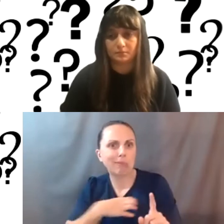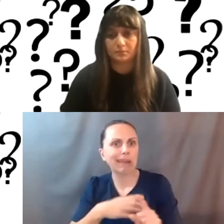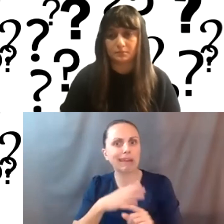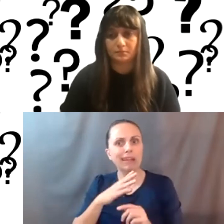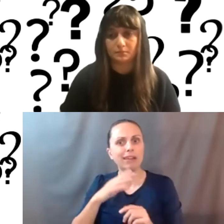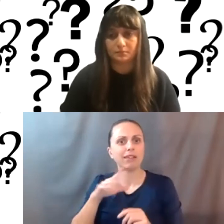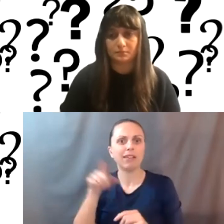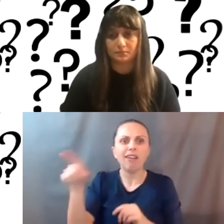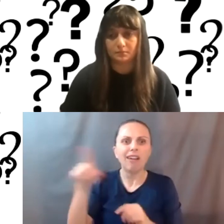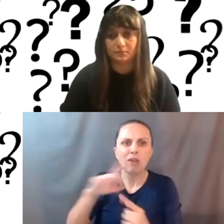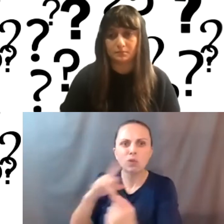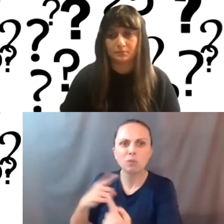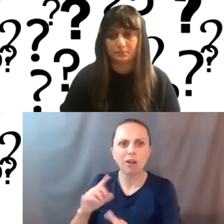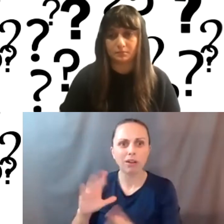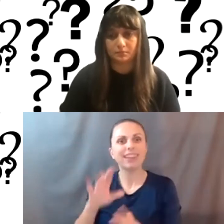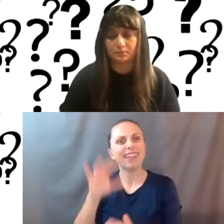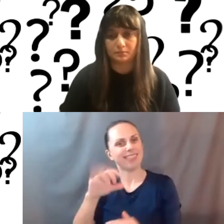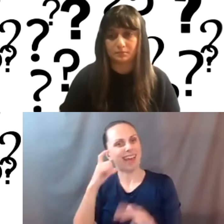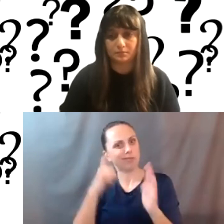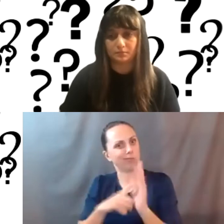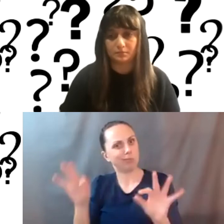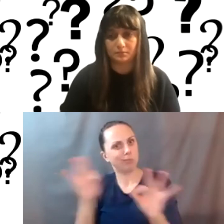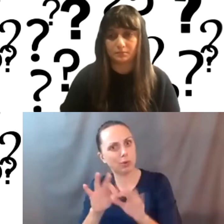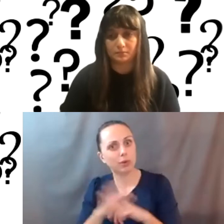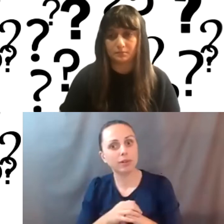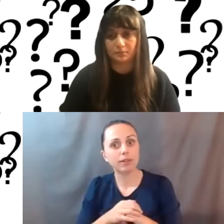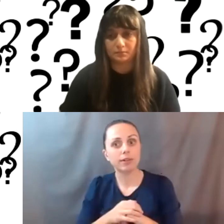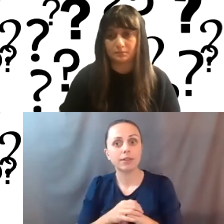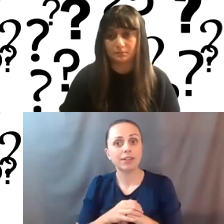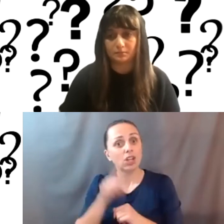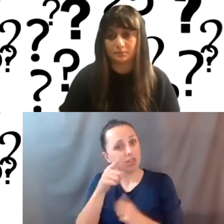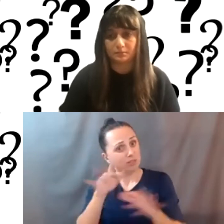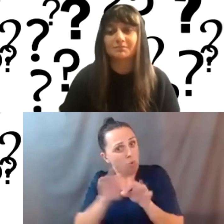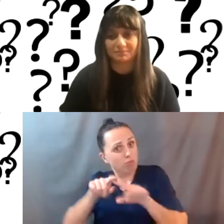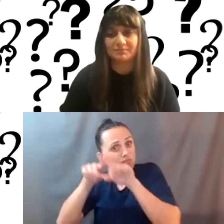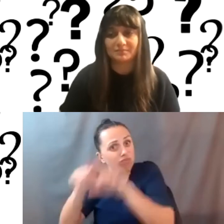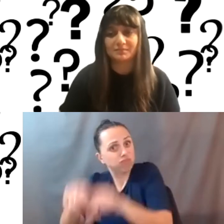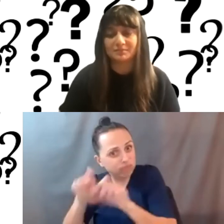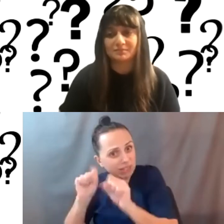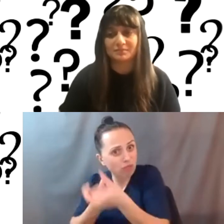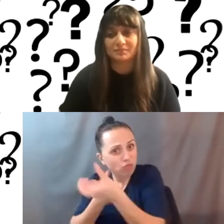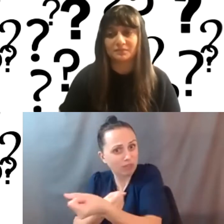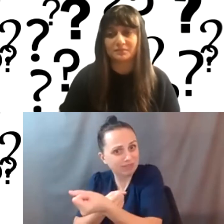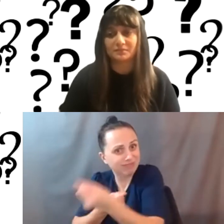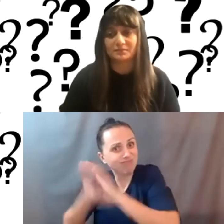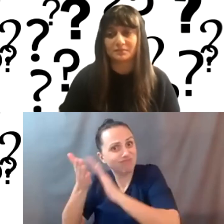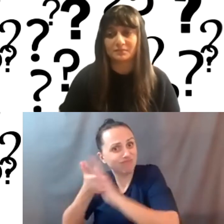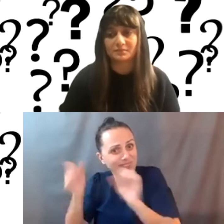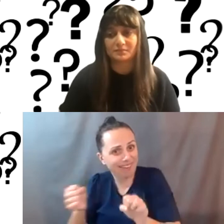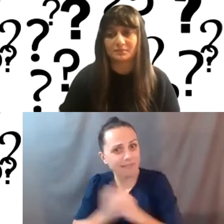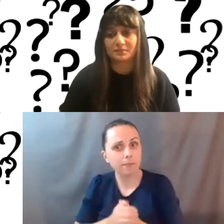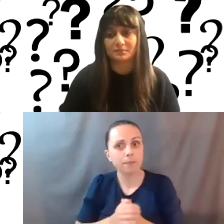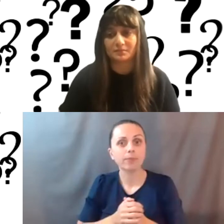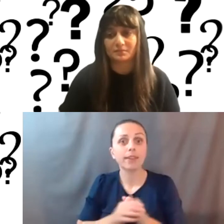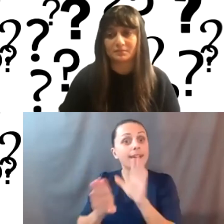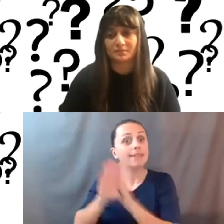to them. So those are the things that start to really matter. It's sort of like, you kind of want reliability, um, in those kinds of aspects. Um, again,